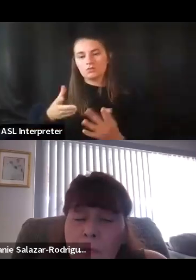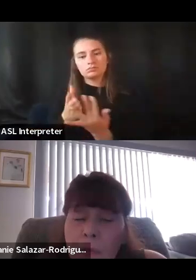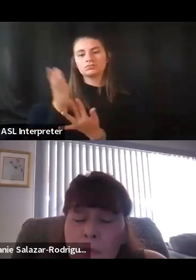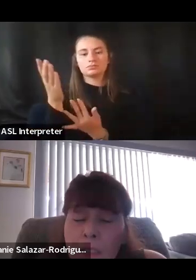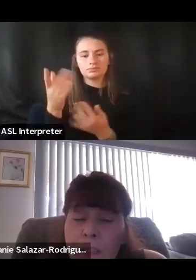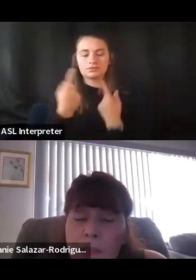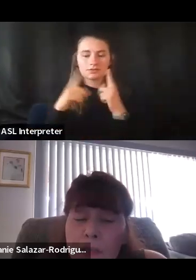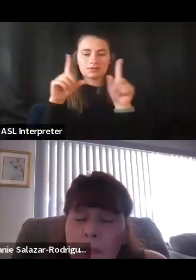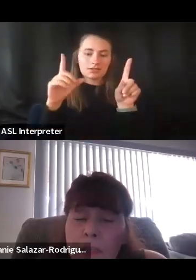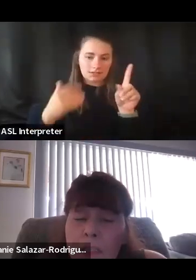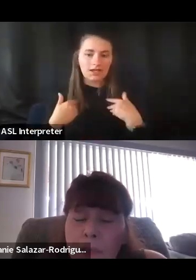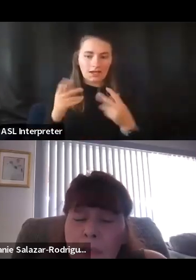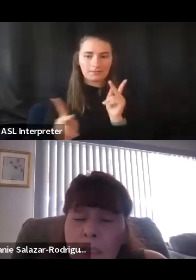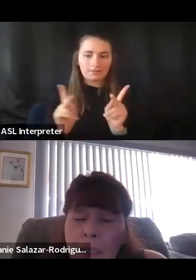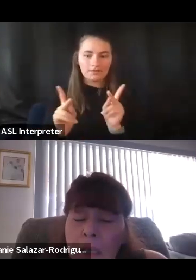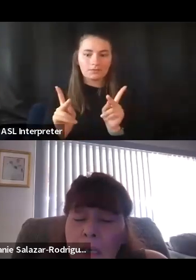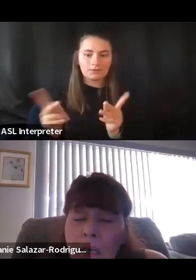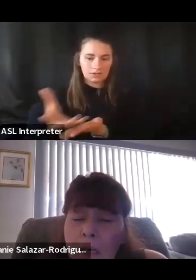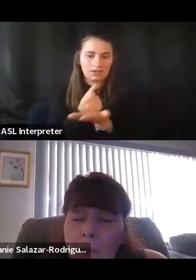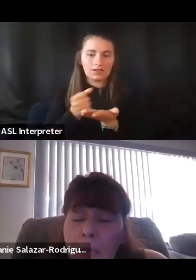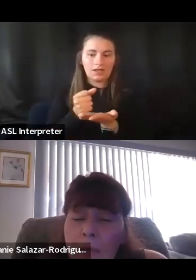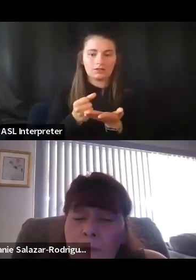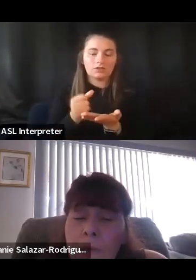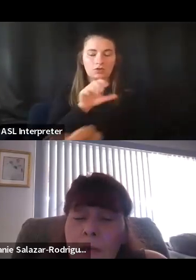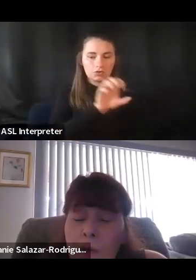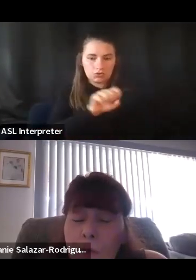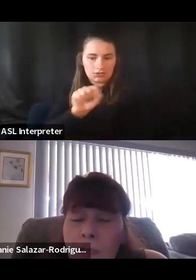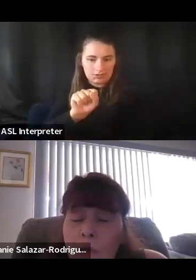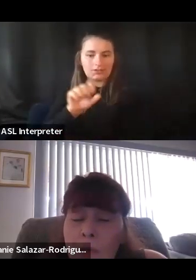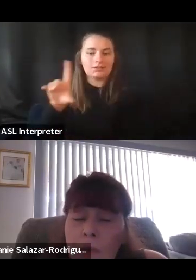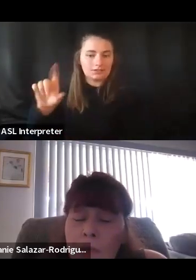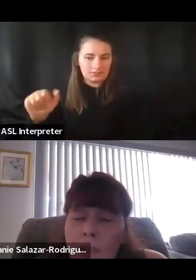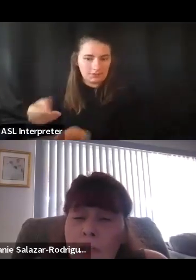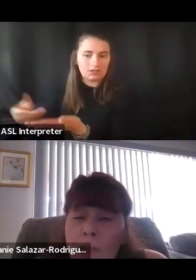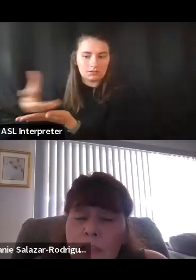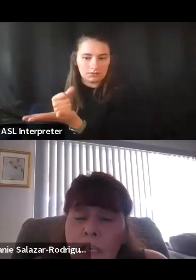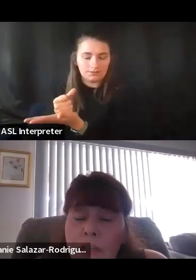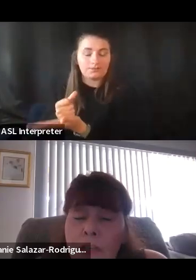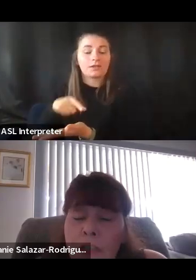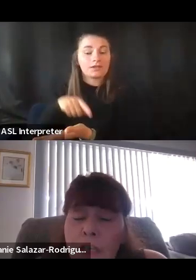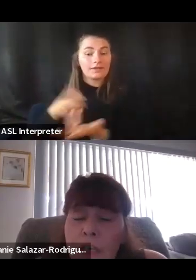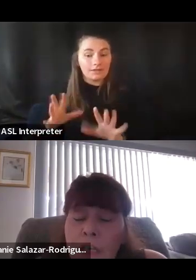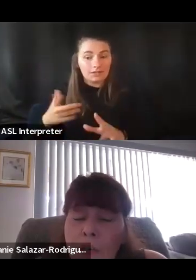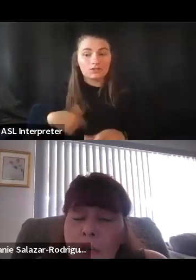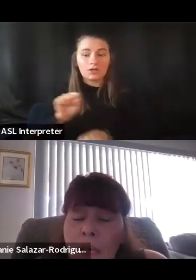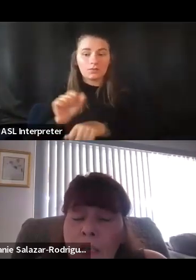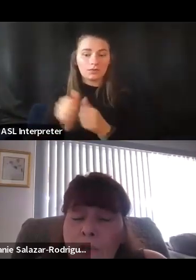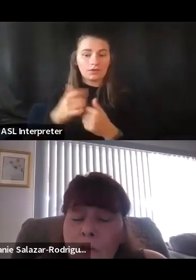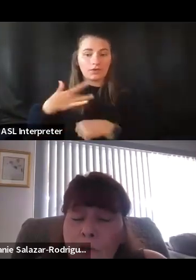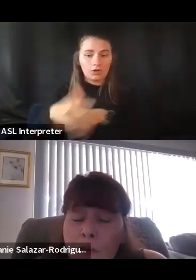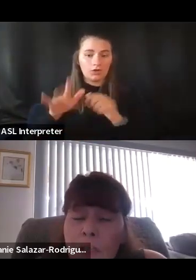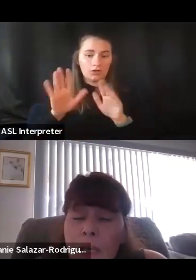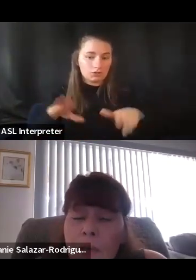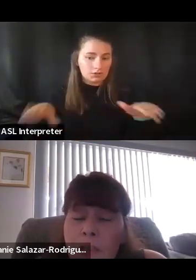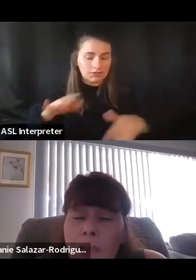help several people get their social security disability. Um, and then from there, I went to work in early childhood education. Um, and